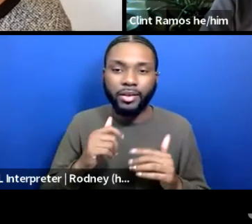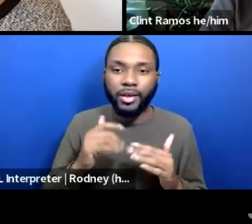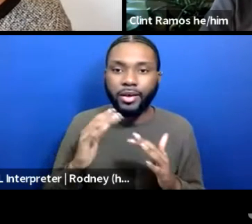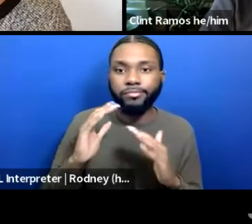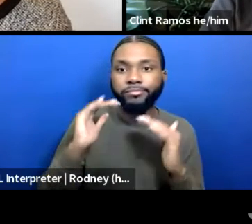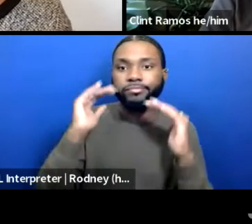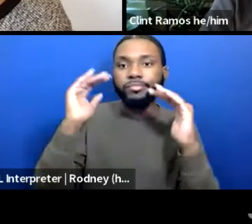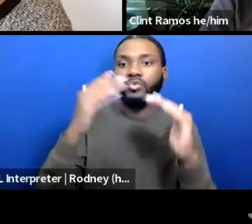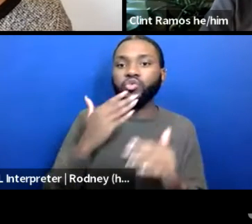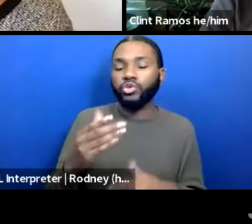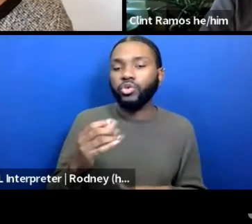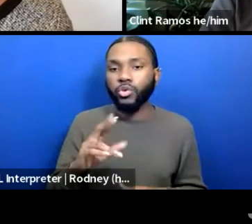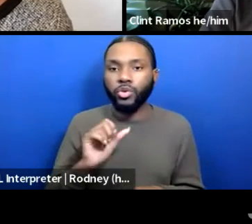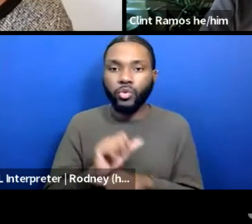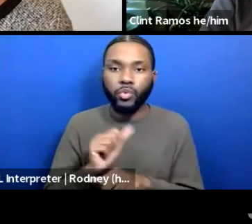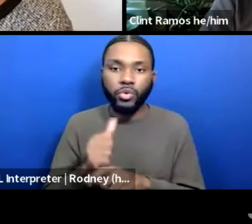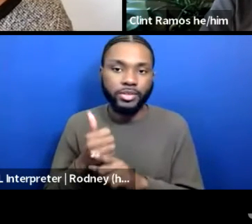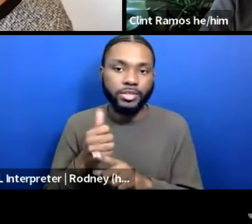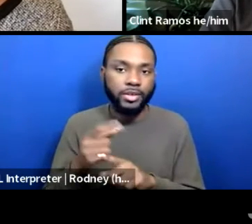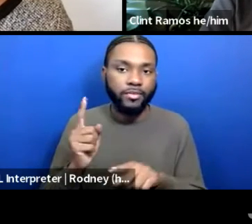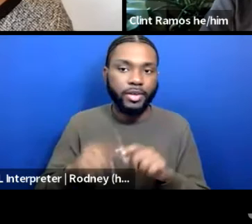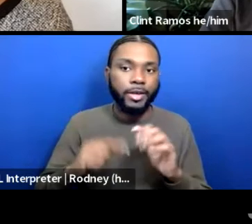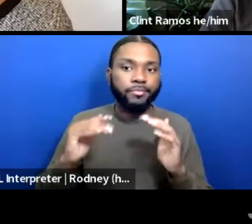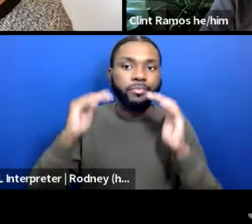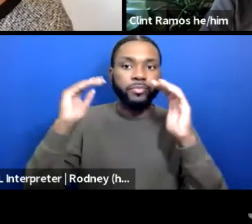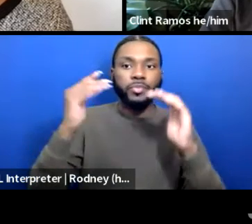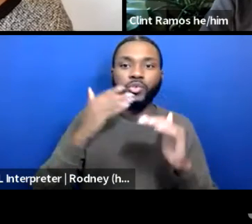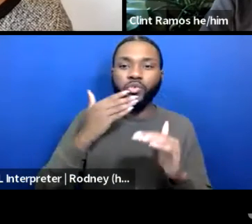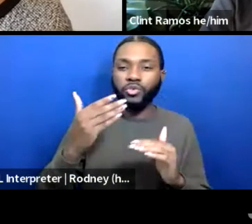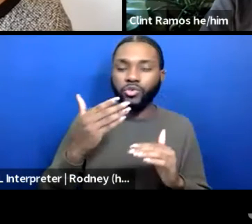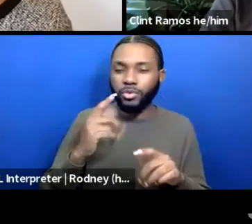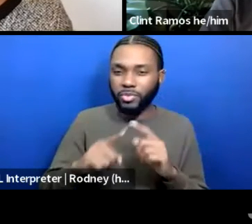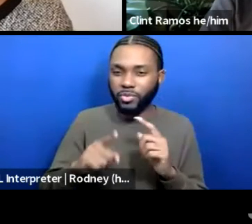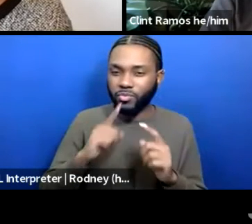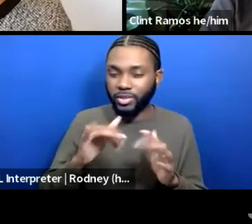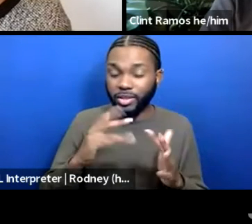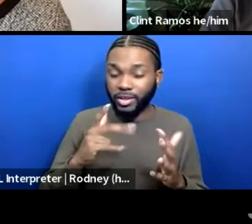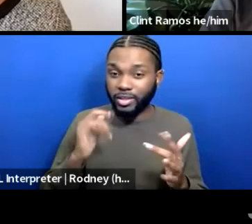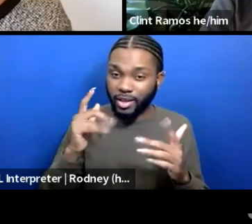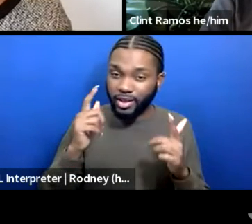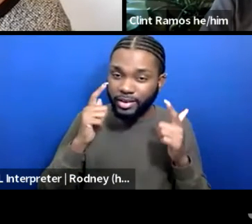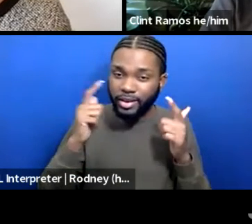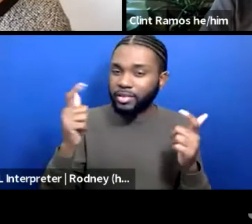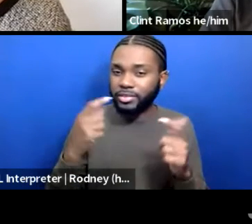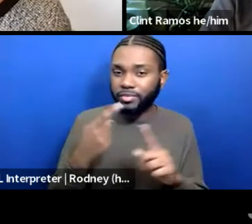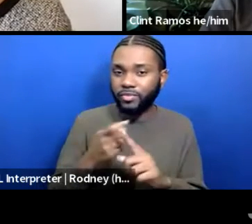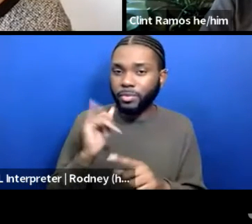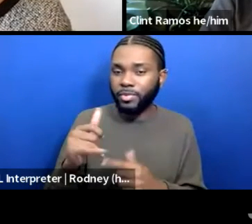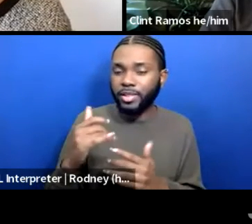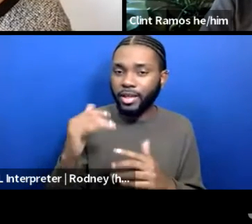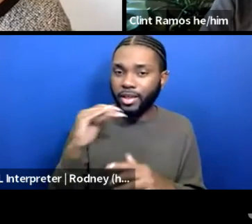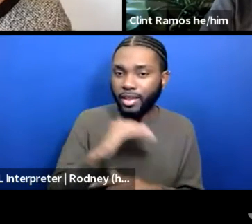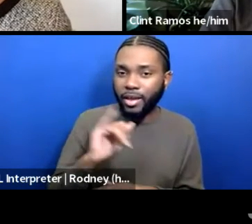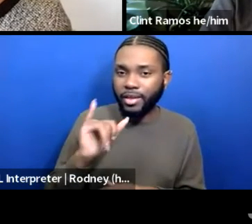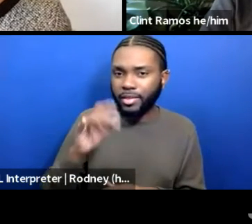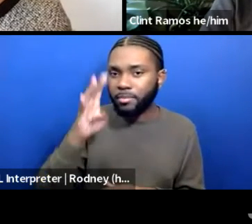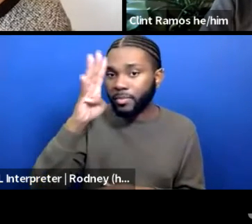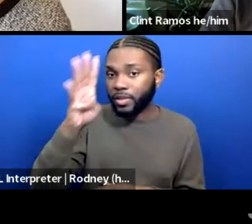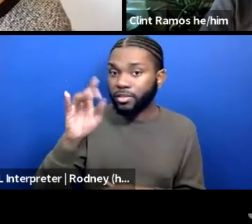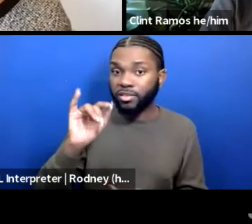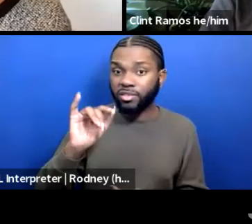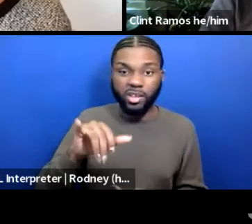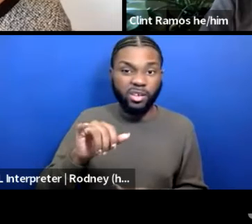as good. And the audacity of that lie, that myth, that if you do not,